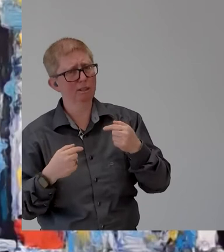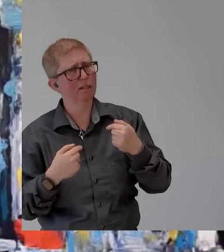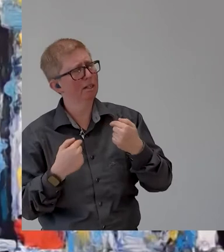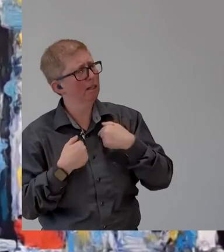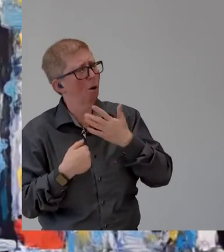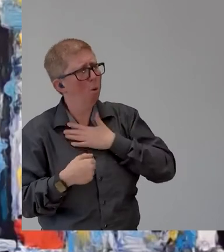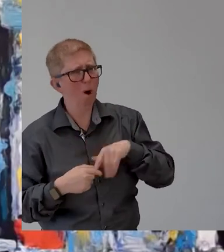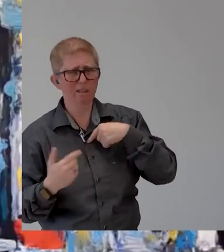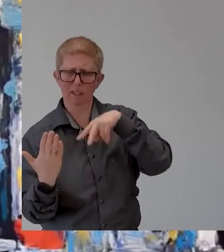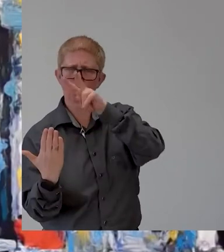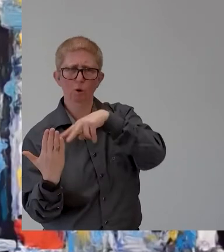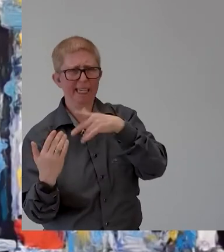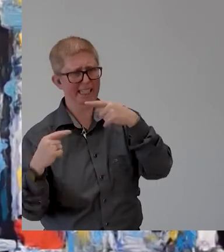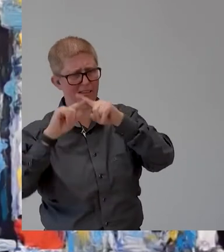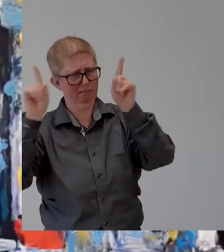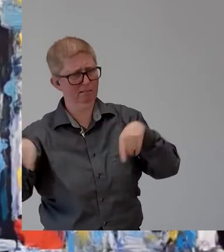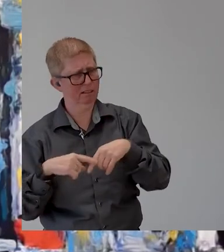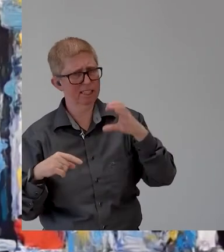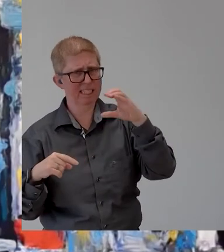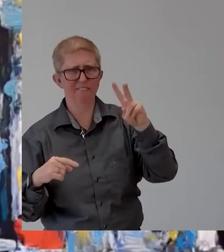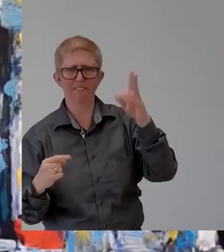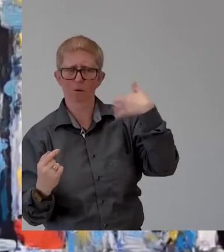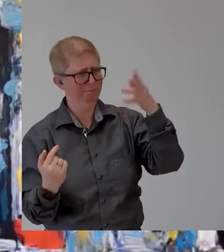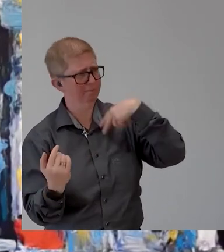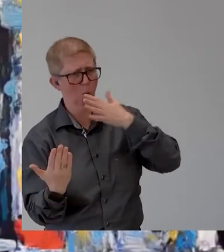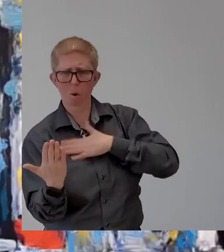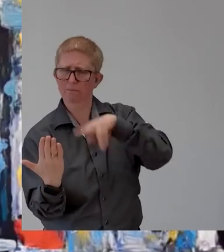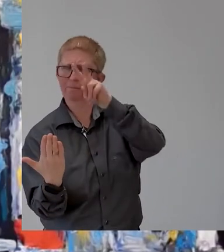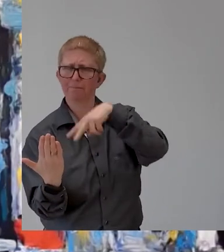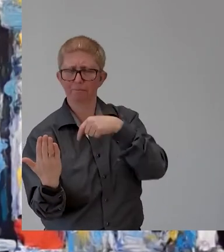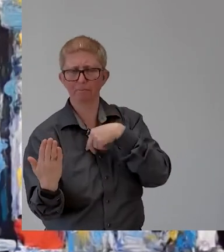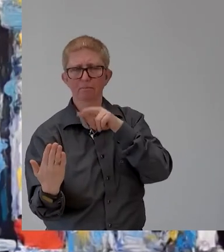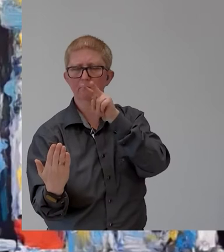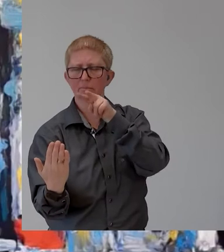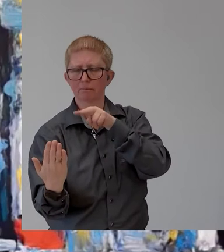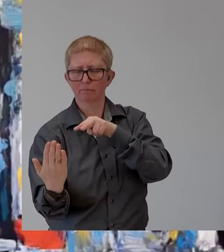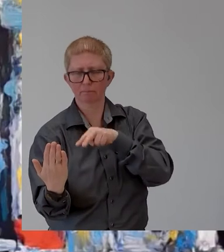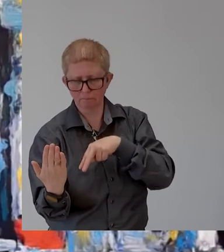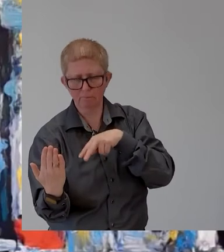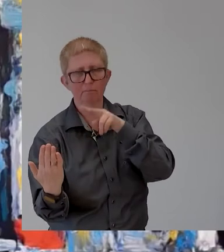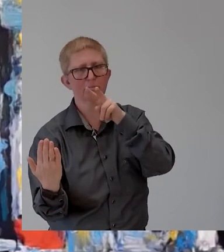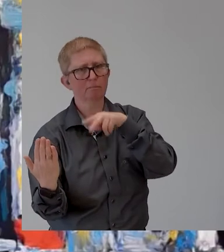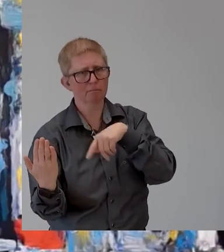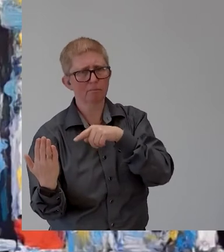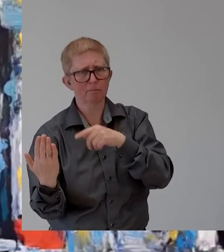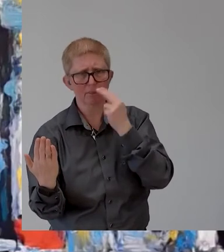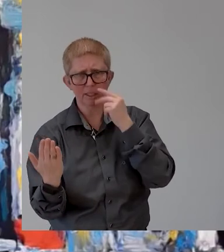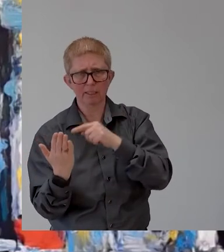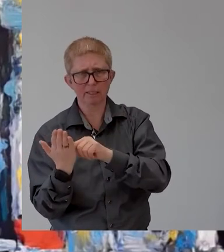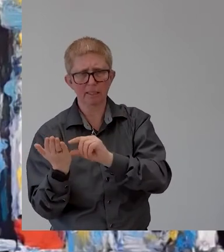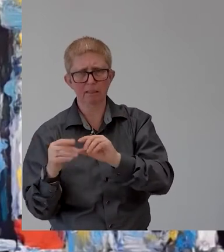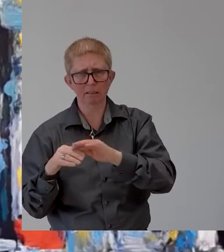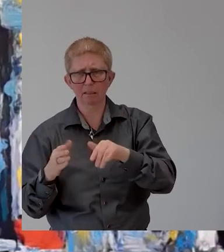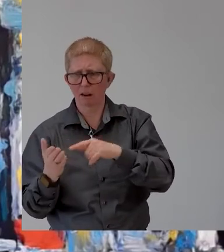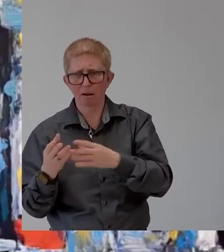she found examples of people rejected since their work experience was limited to packing bags at the